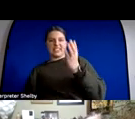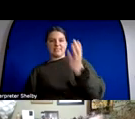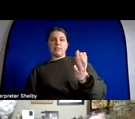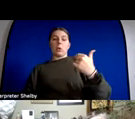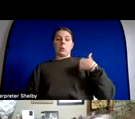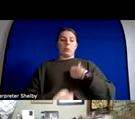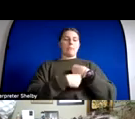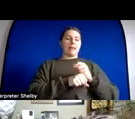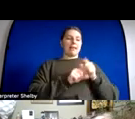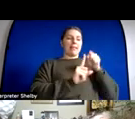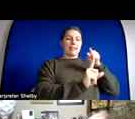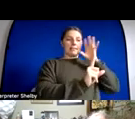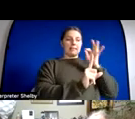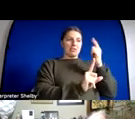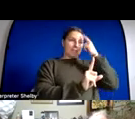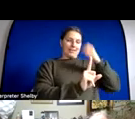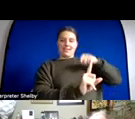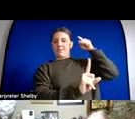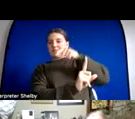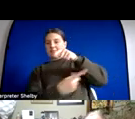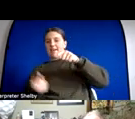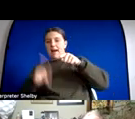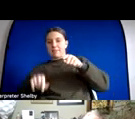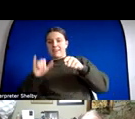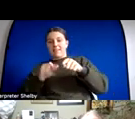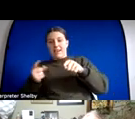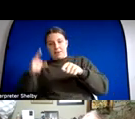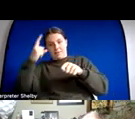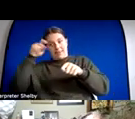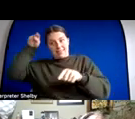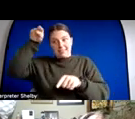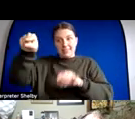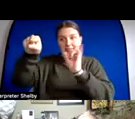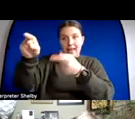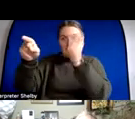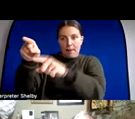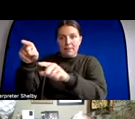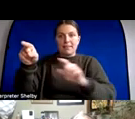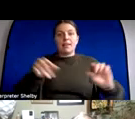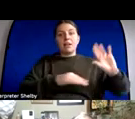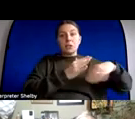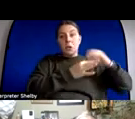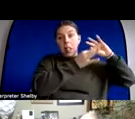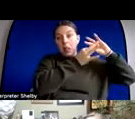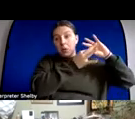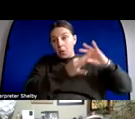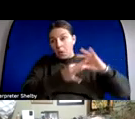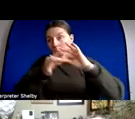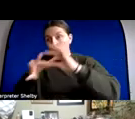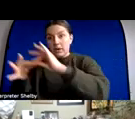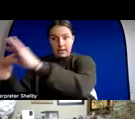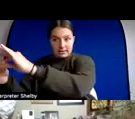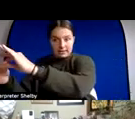because such and such and there would be a good explanation of each factor that